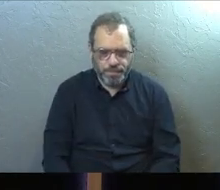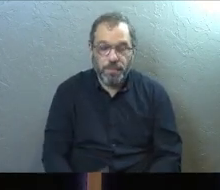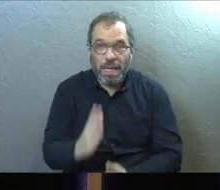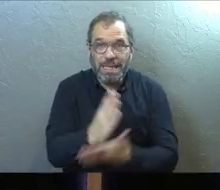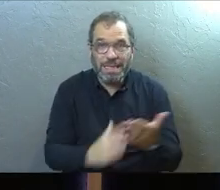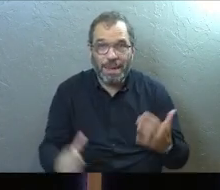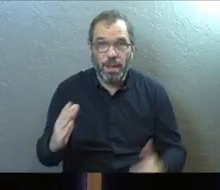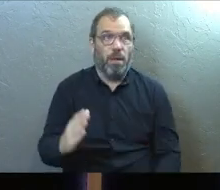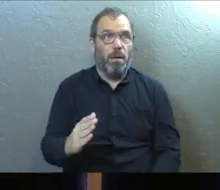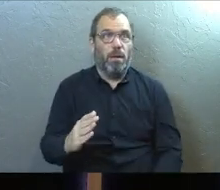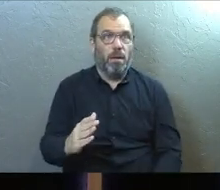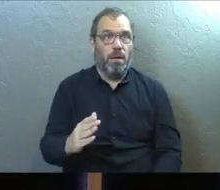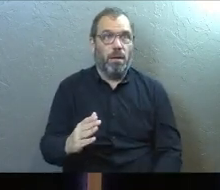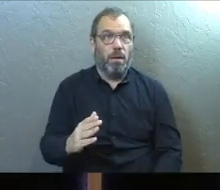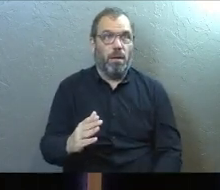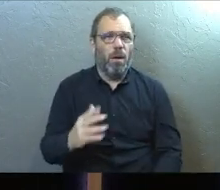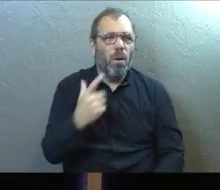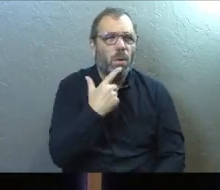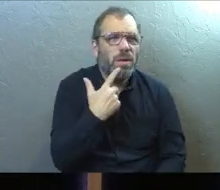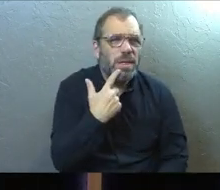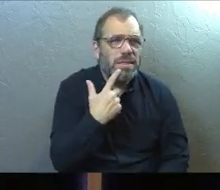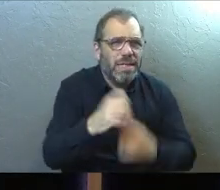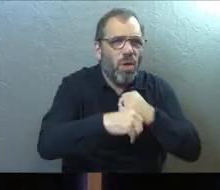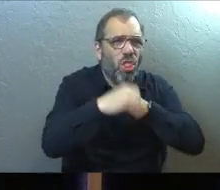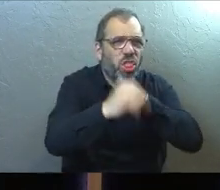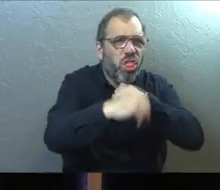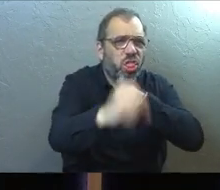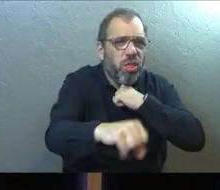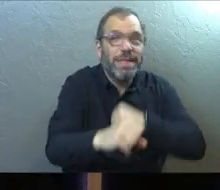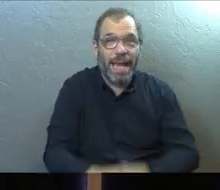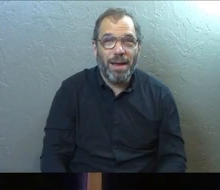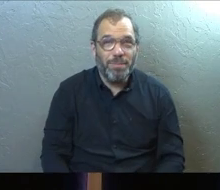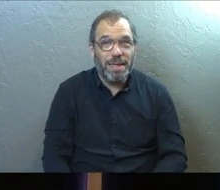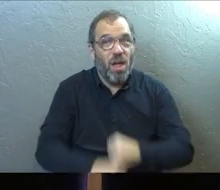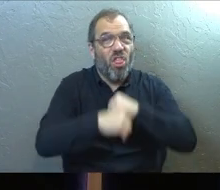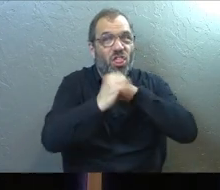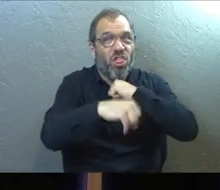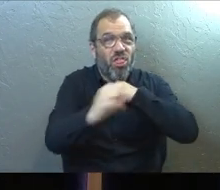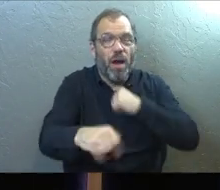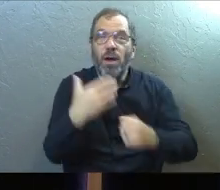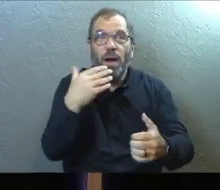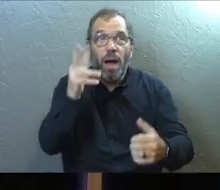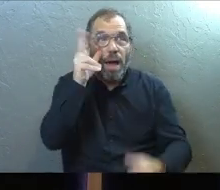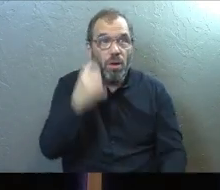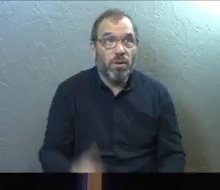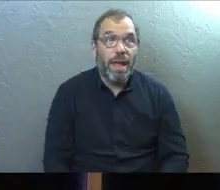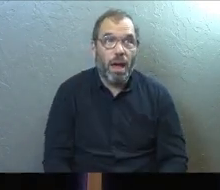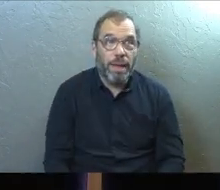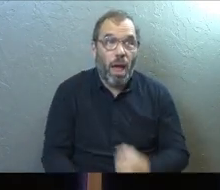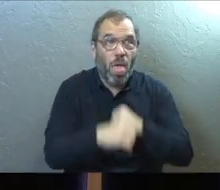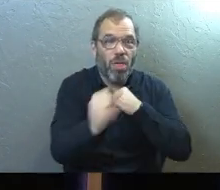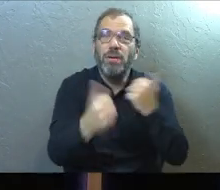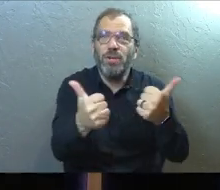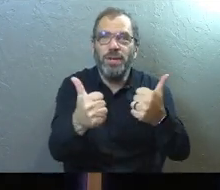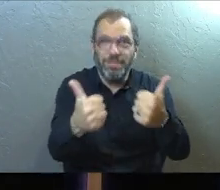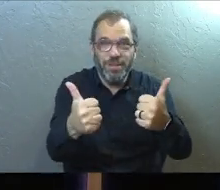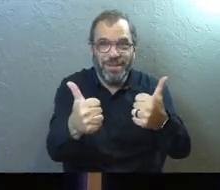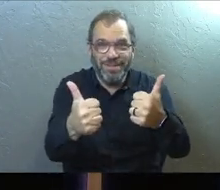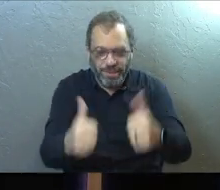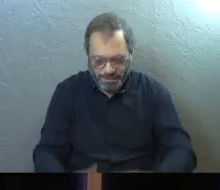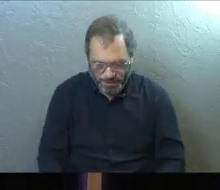Some of you didn't hear the, I'm going to go long part, but I'm going to go long. Heard it. Good. Good.